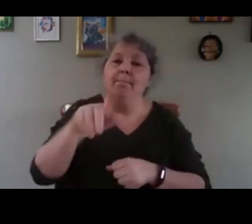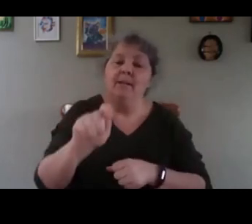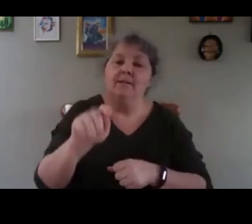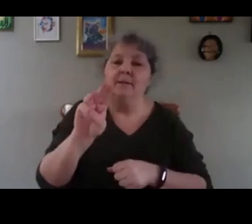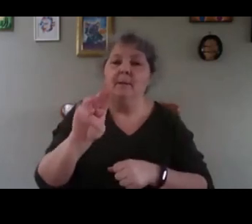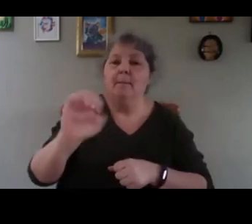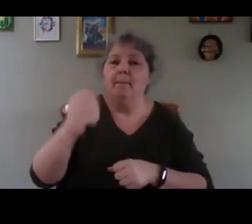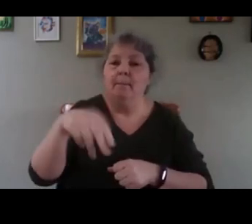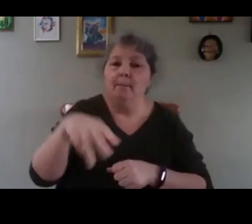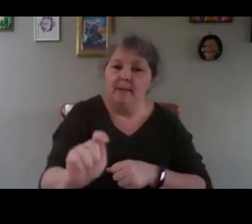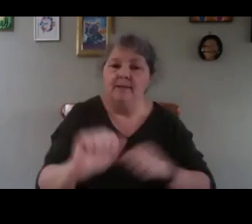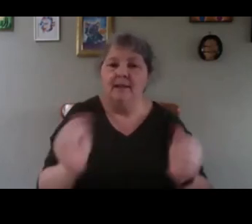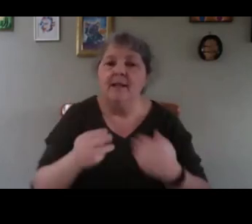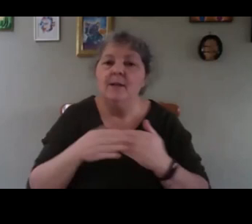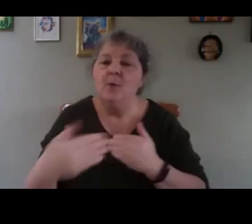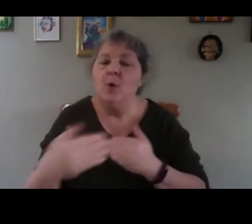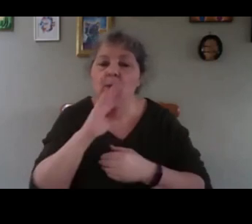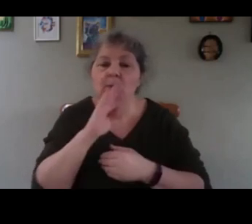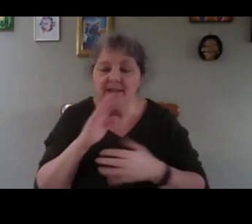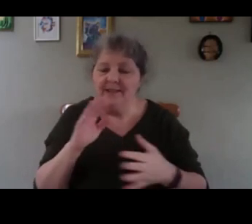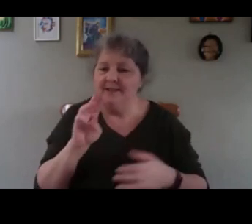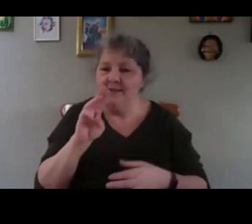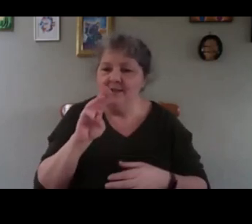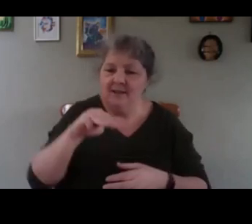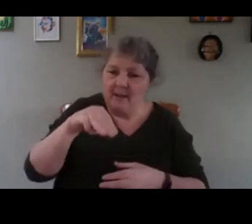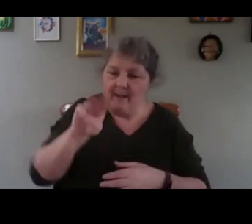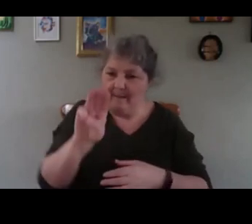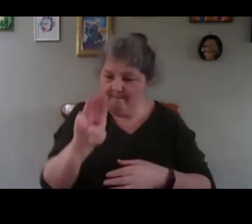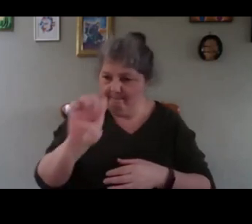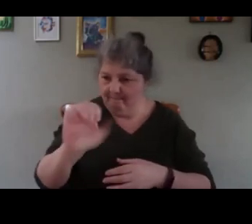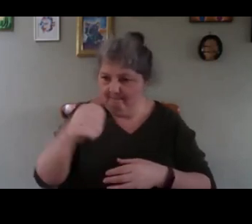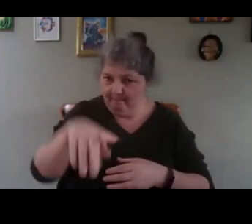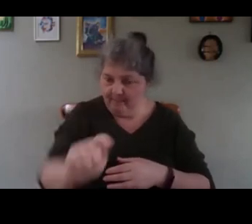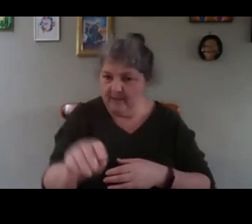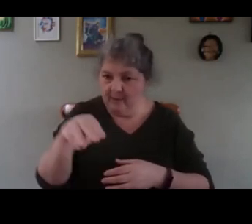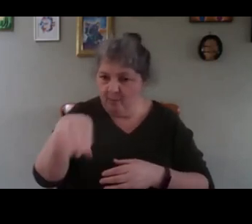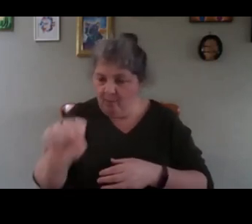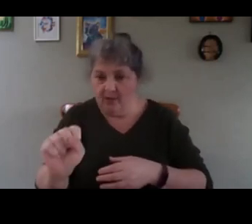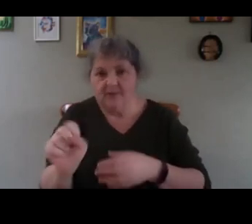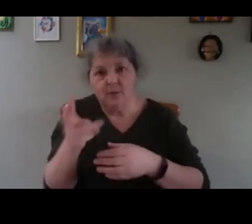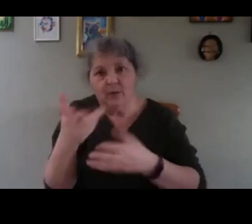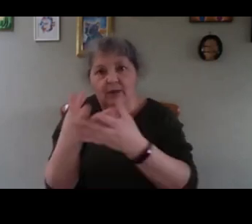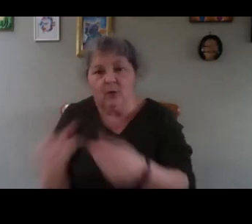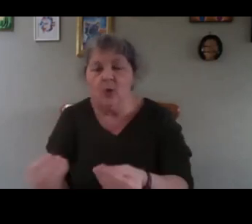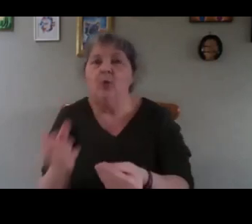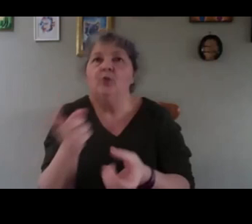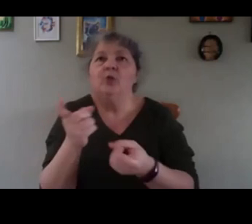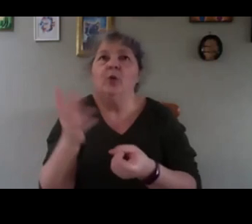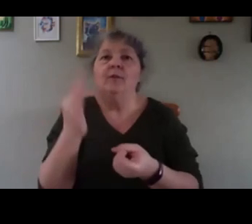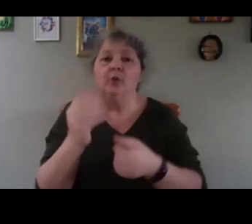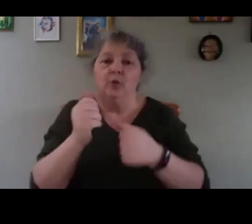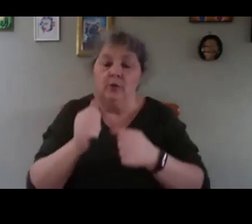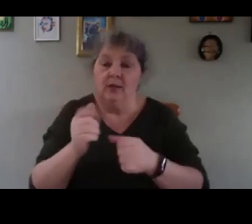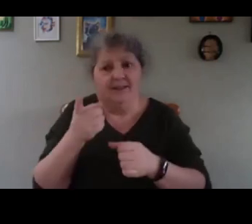of peat moss is going to go. So, it's going to push the